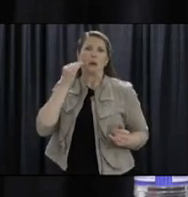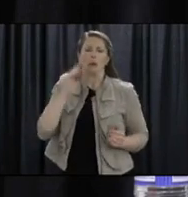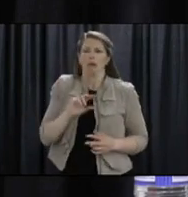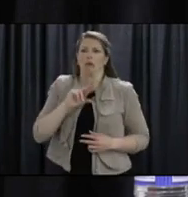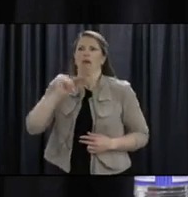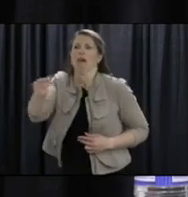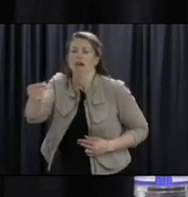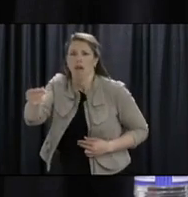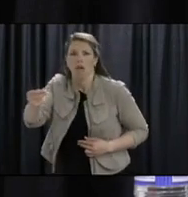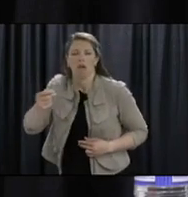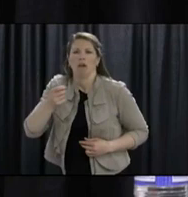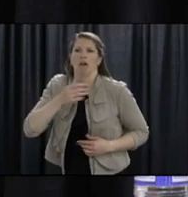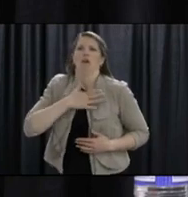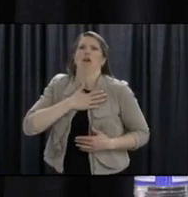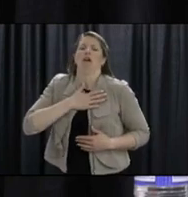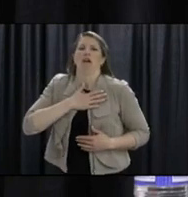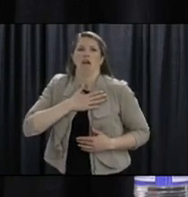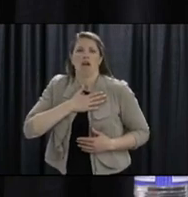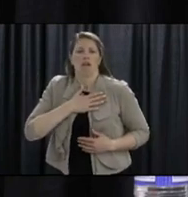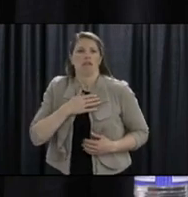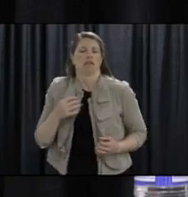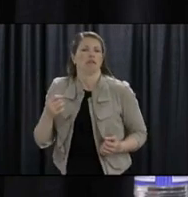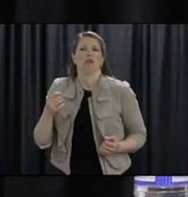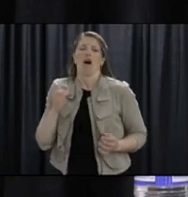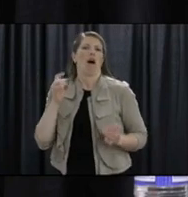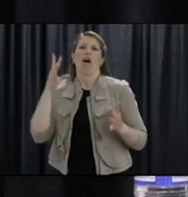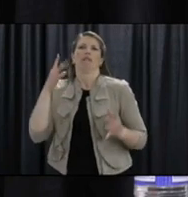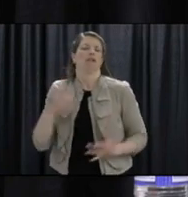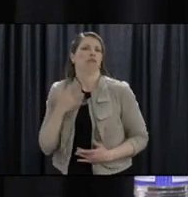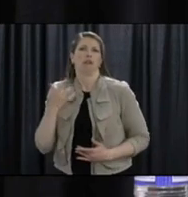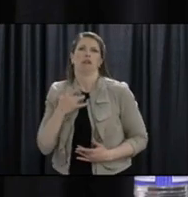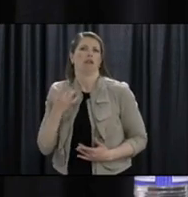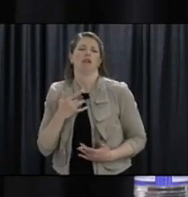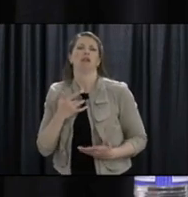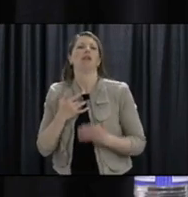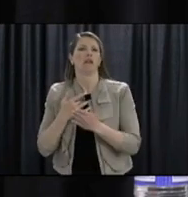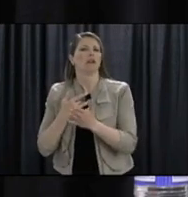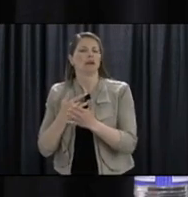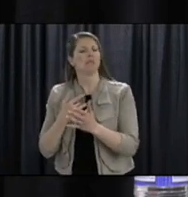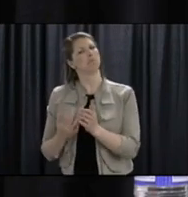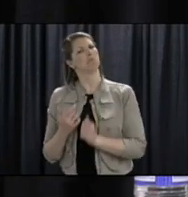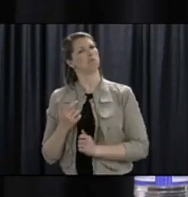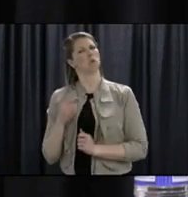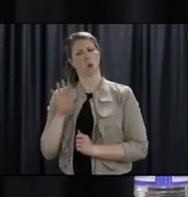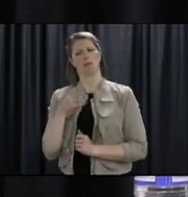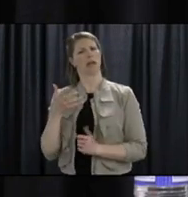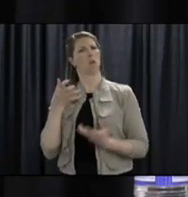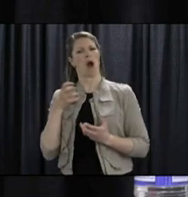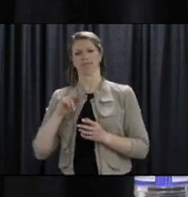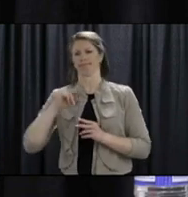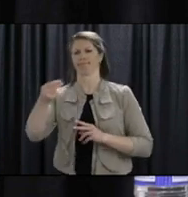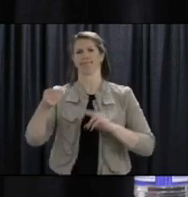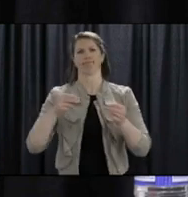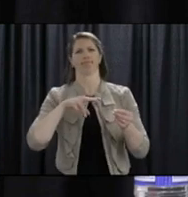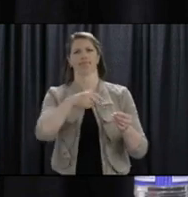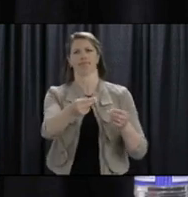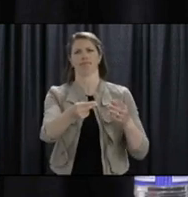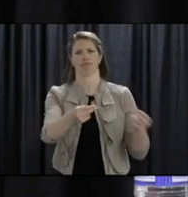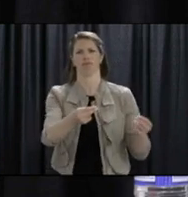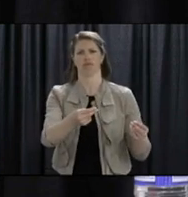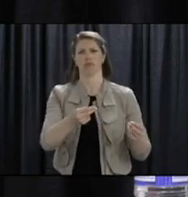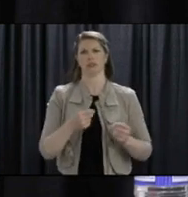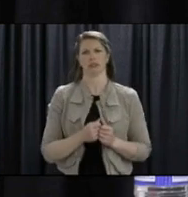came into contact with COVID and spread that. I think that's true for most people. Nobody intentionally wants to do that. So,